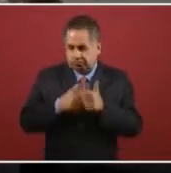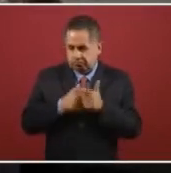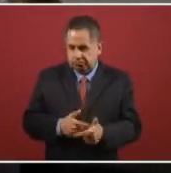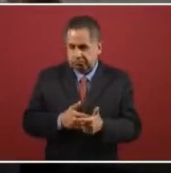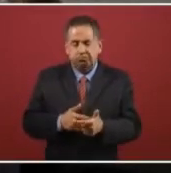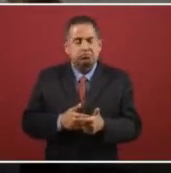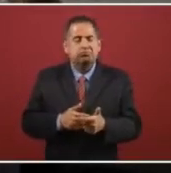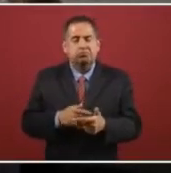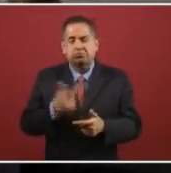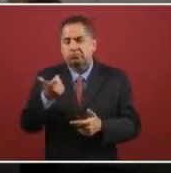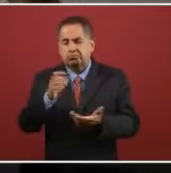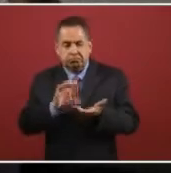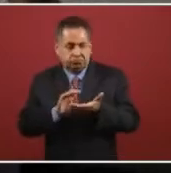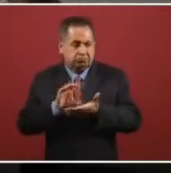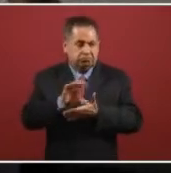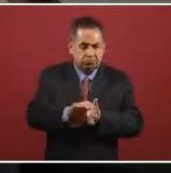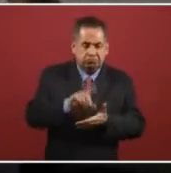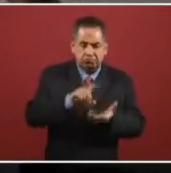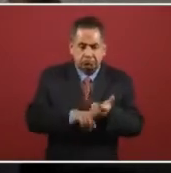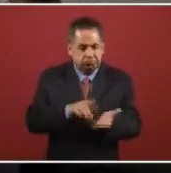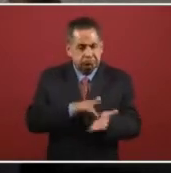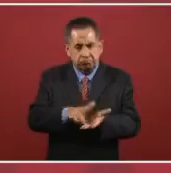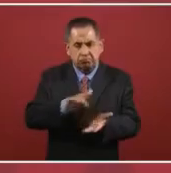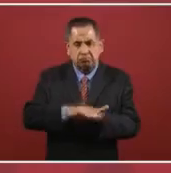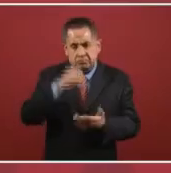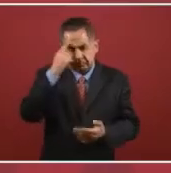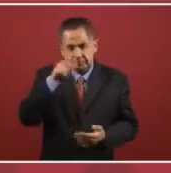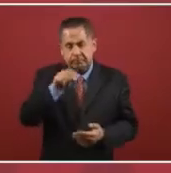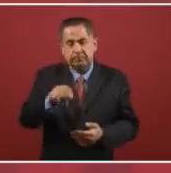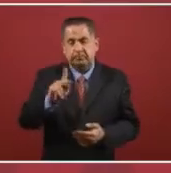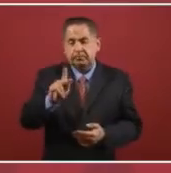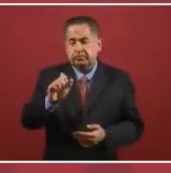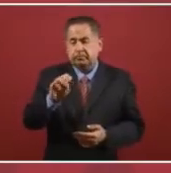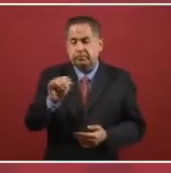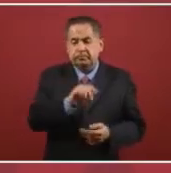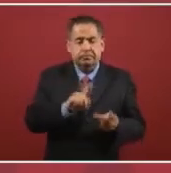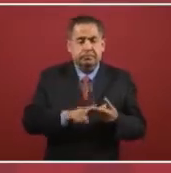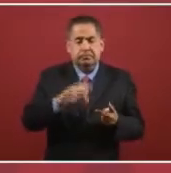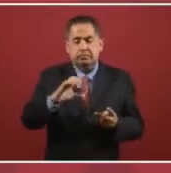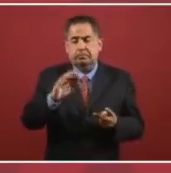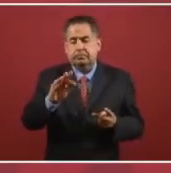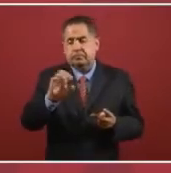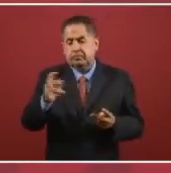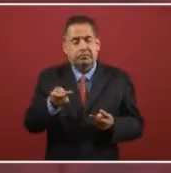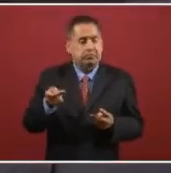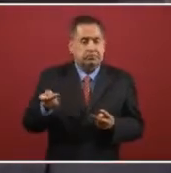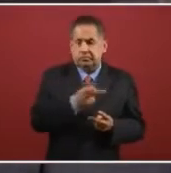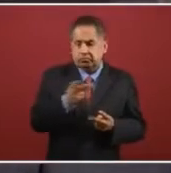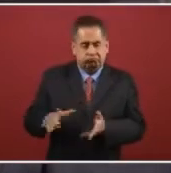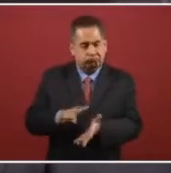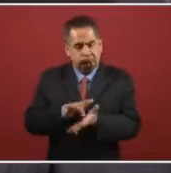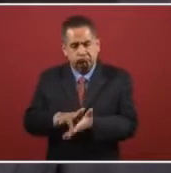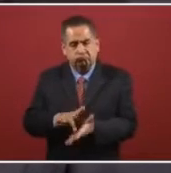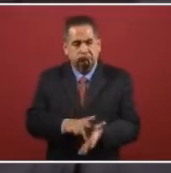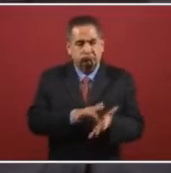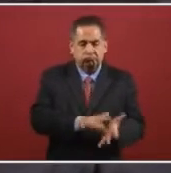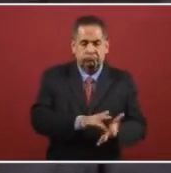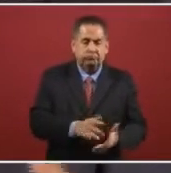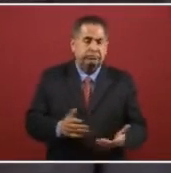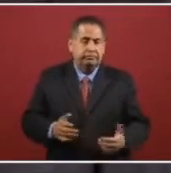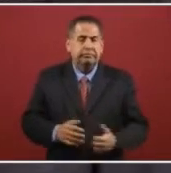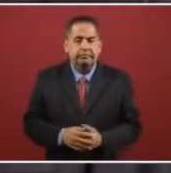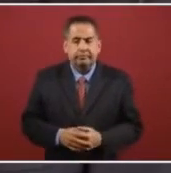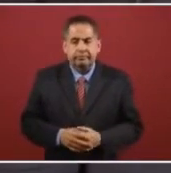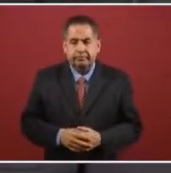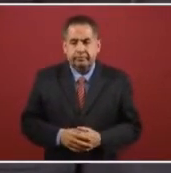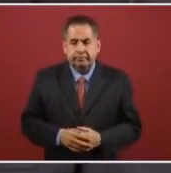We're going to continue to invest in Pemex. And the commission, Federal Commission of